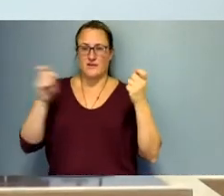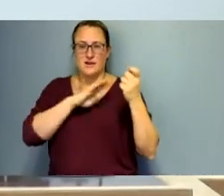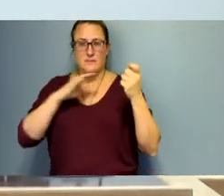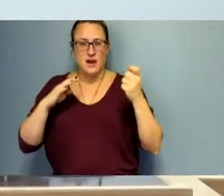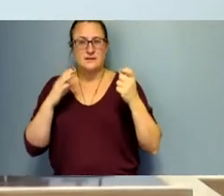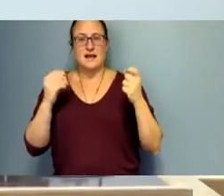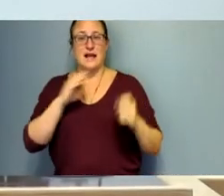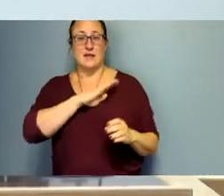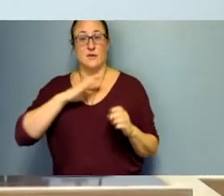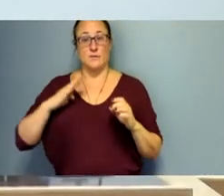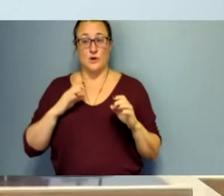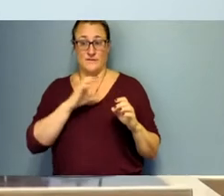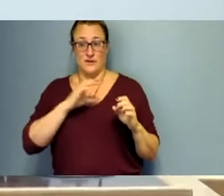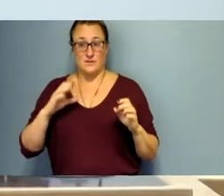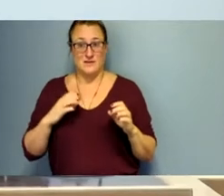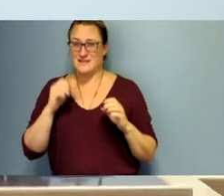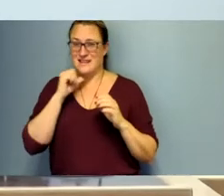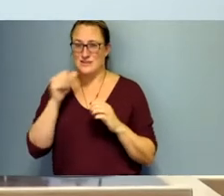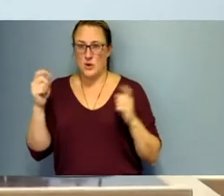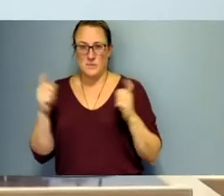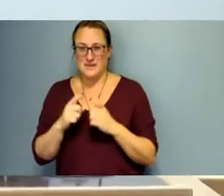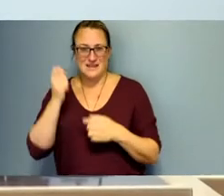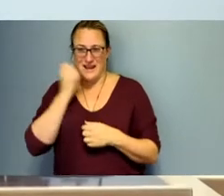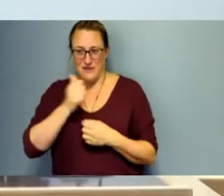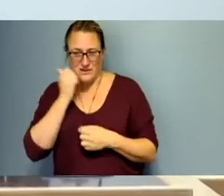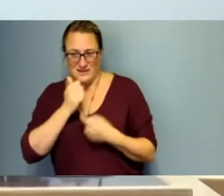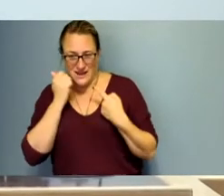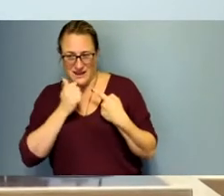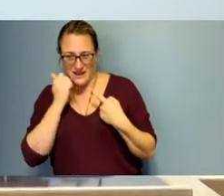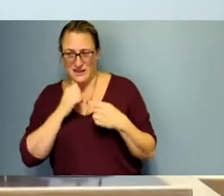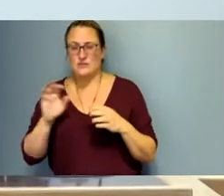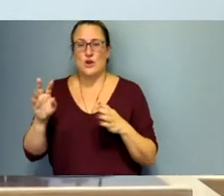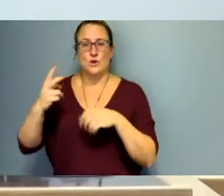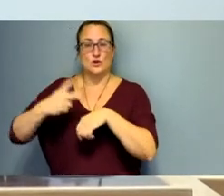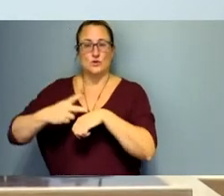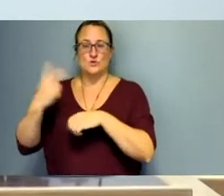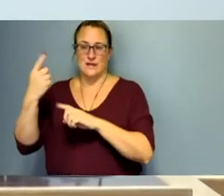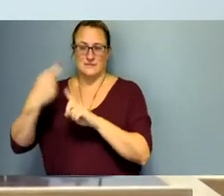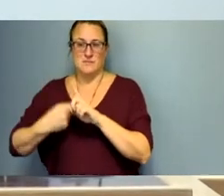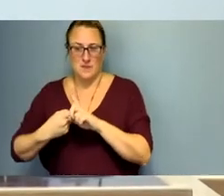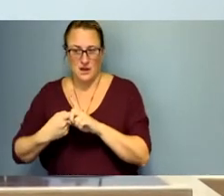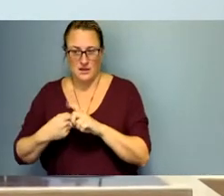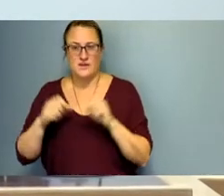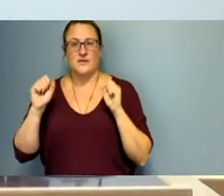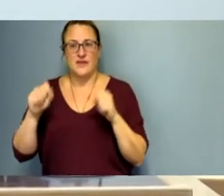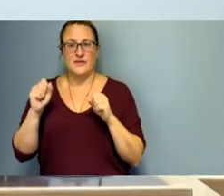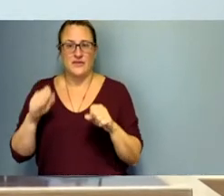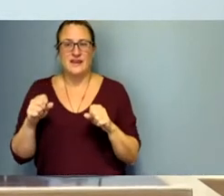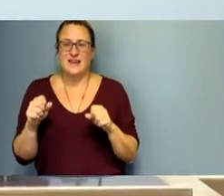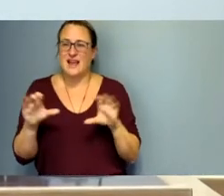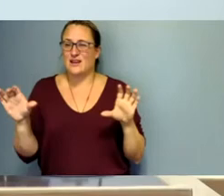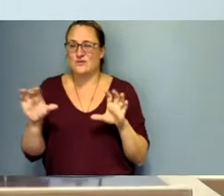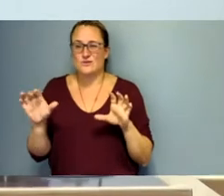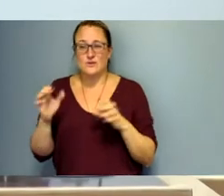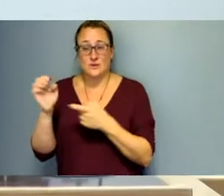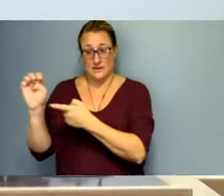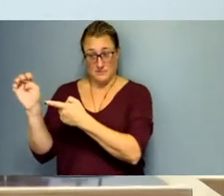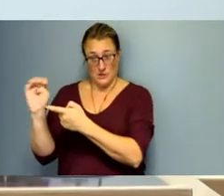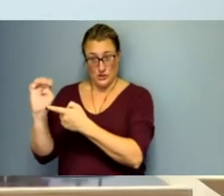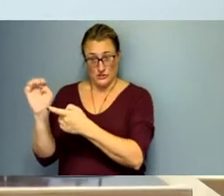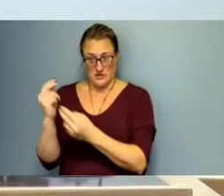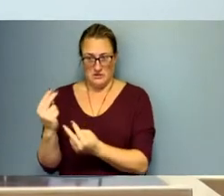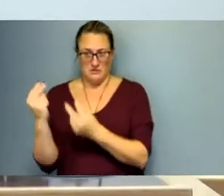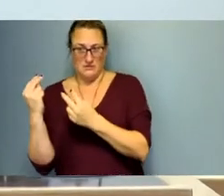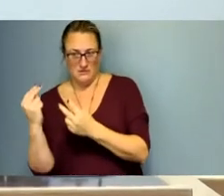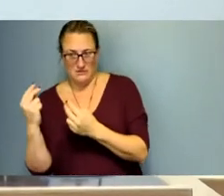with public meetings but actually meet about twice a month to be able to take the measures that are necessary if there's something that happens on an emergency basis like